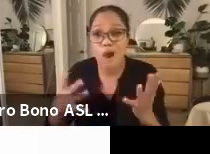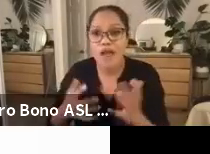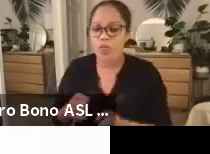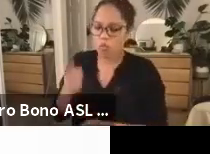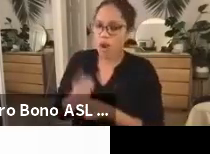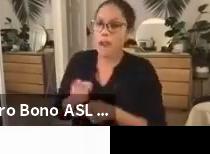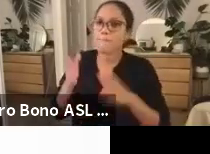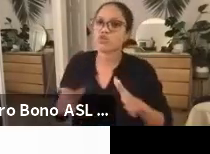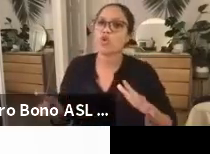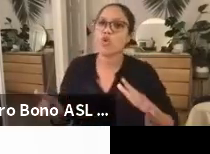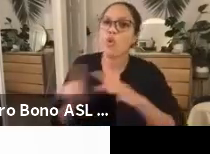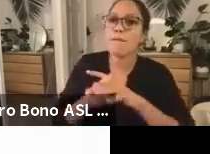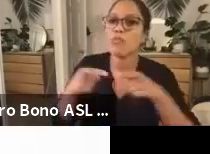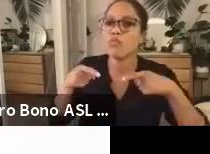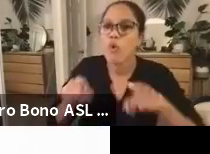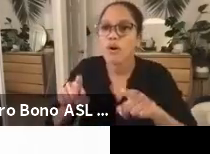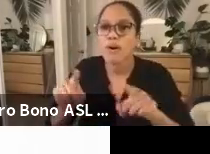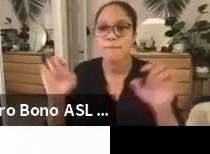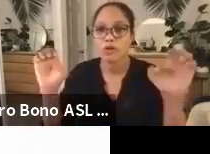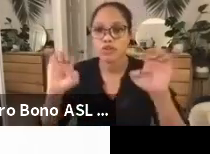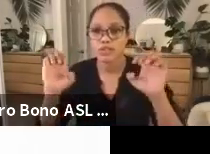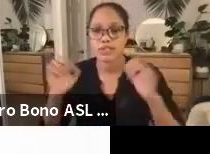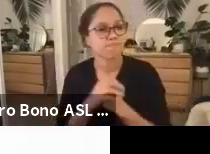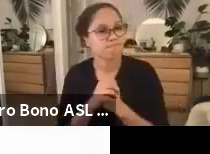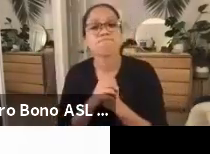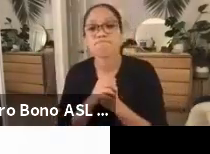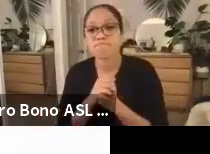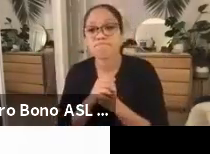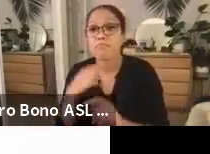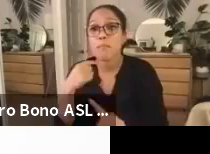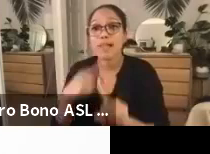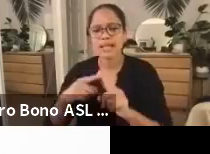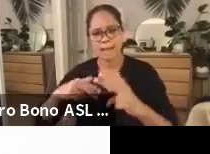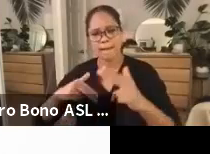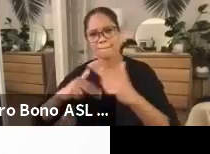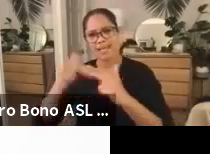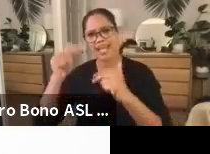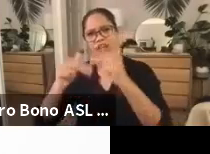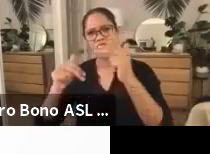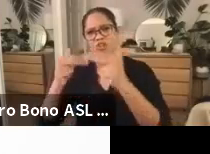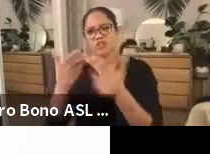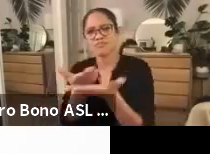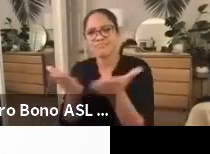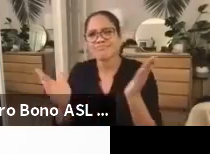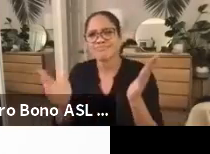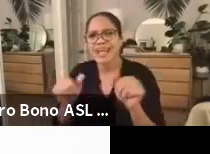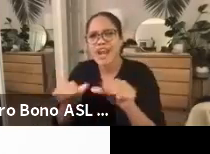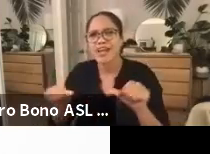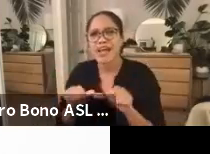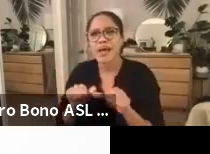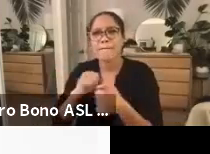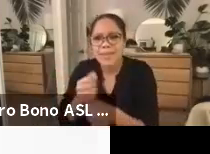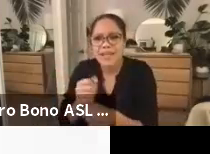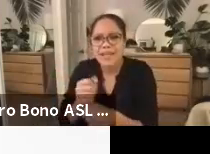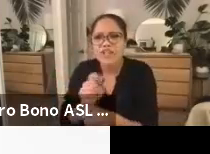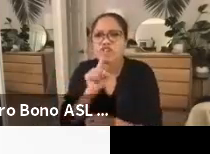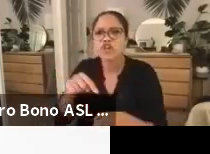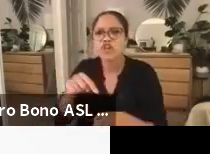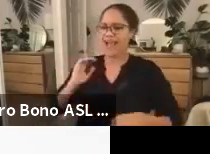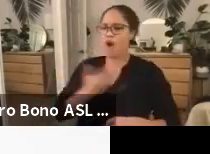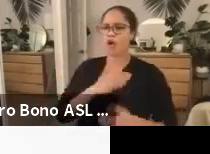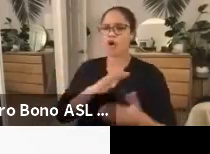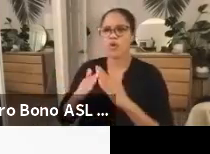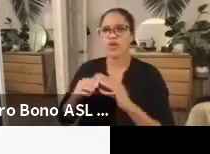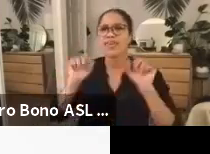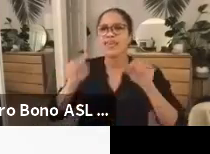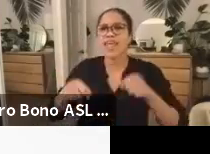infrastructure to ensure that our communities are able to thrive day in and day out. That means